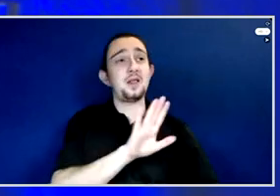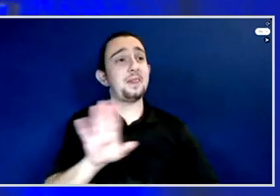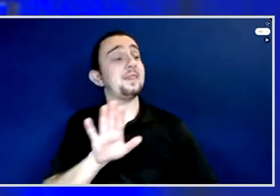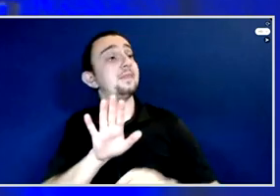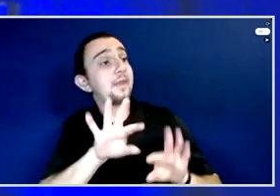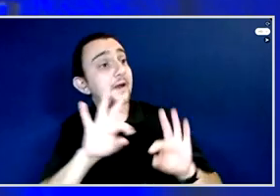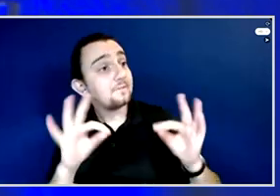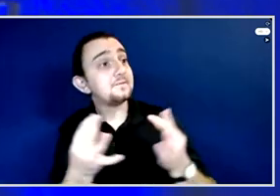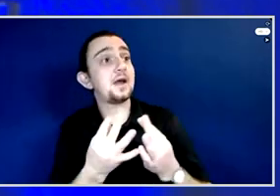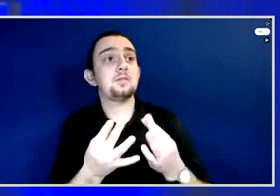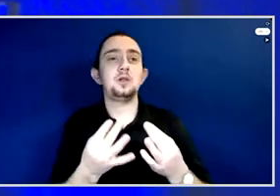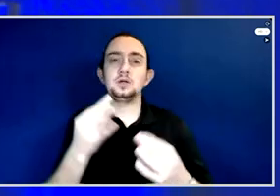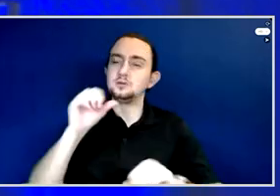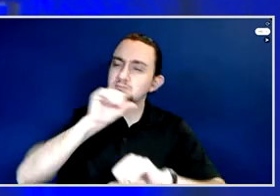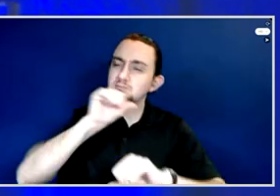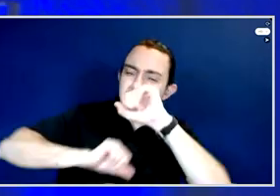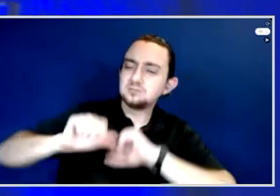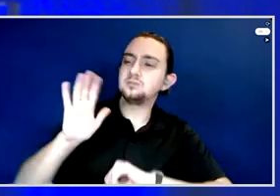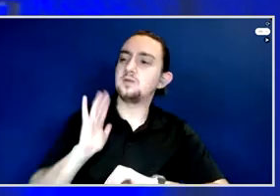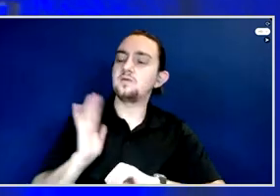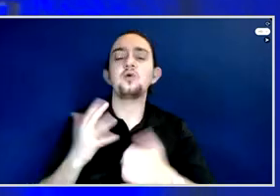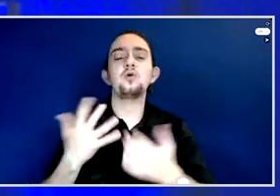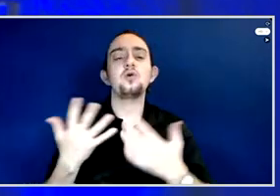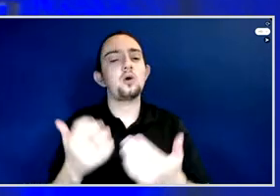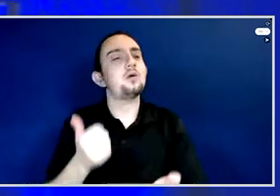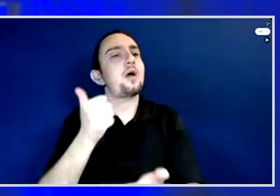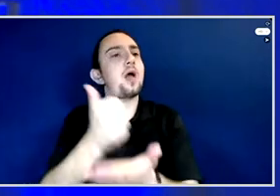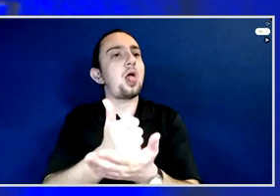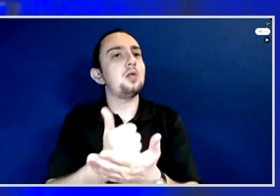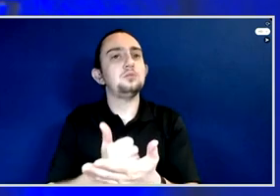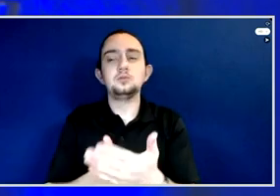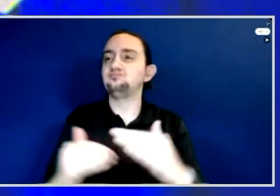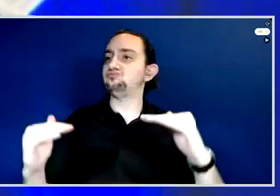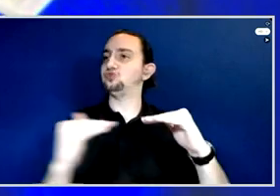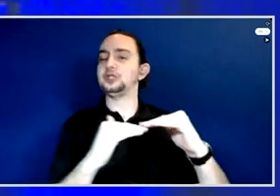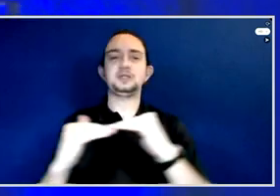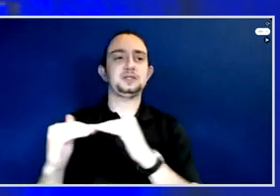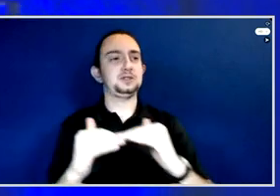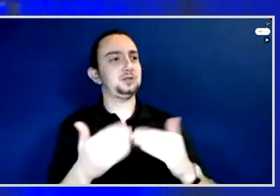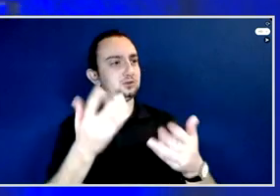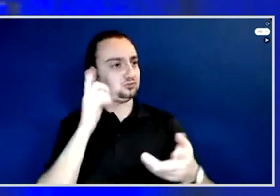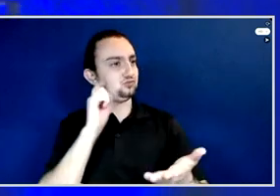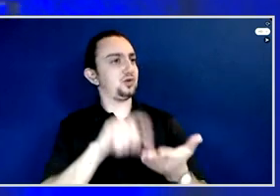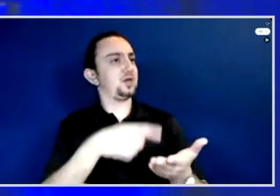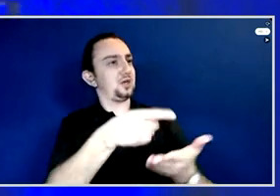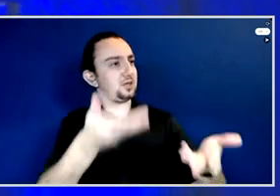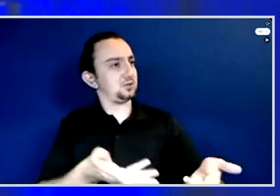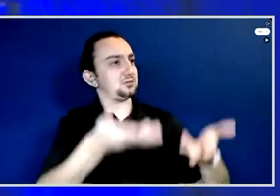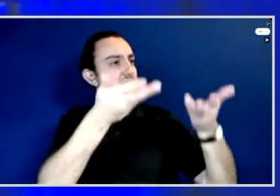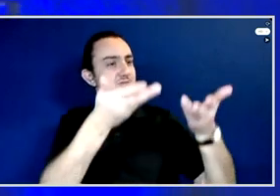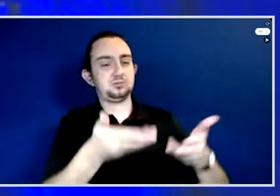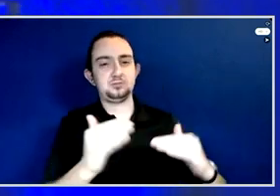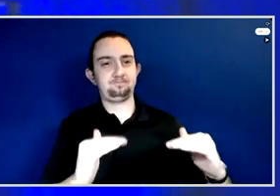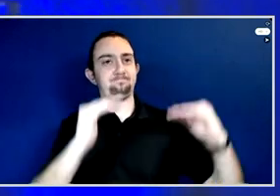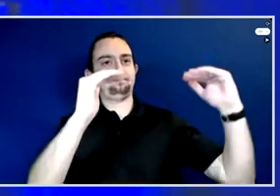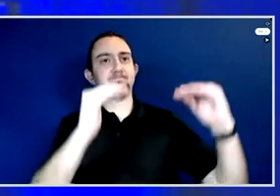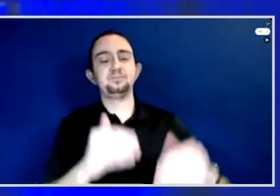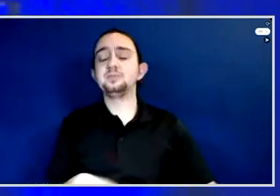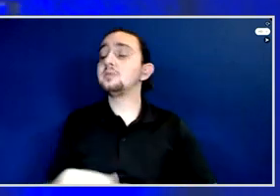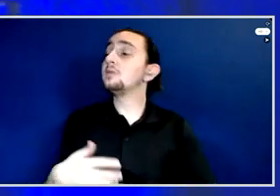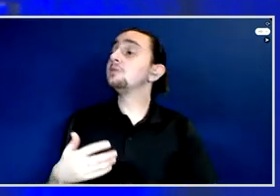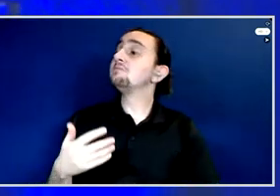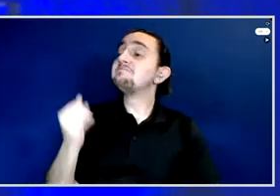important, I think if you asked each of our awardees to talk about their work, they'd probably tell you that at some point